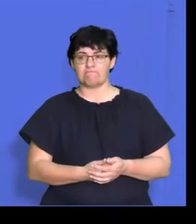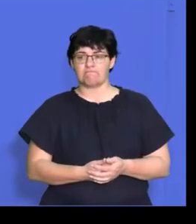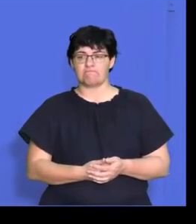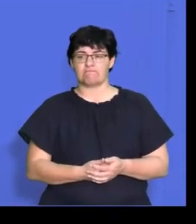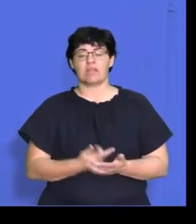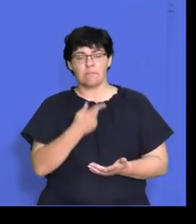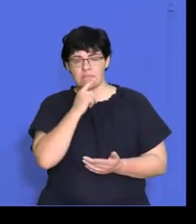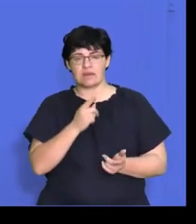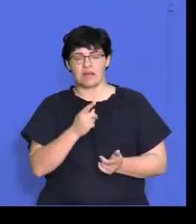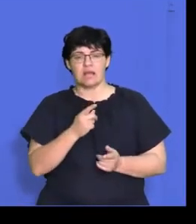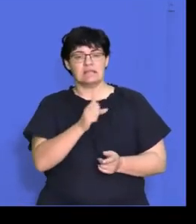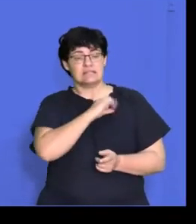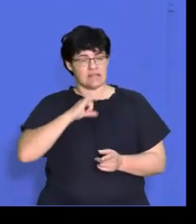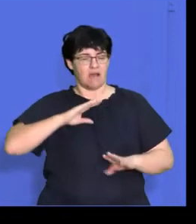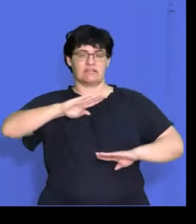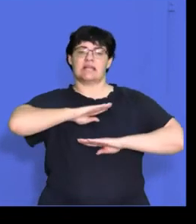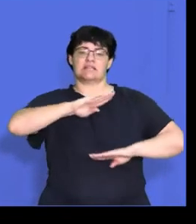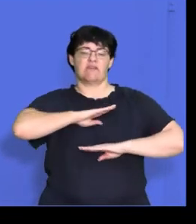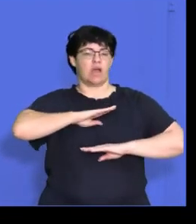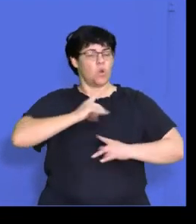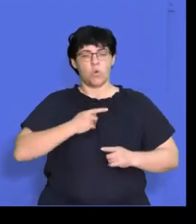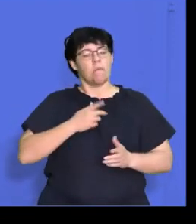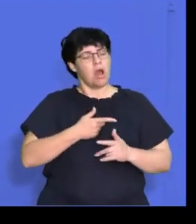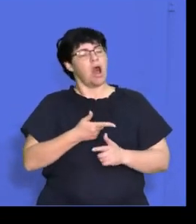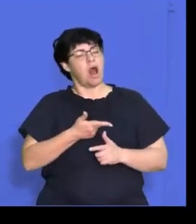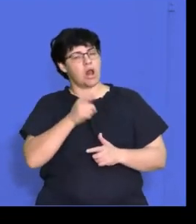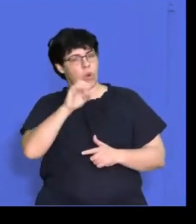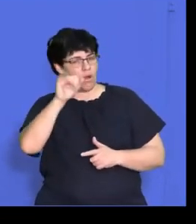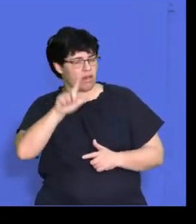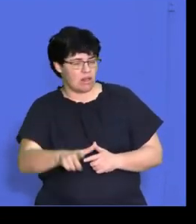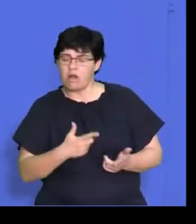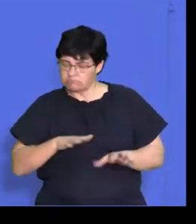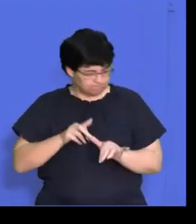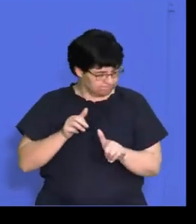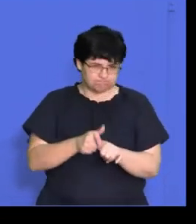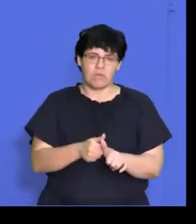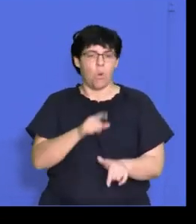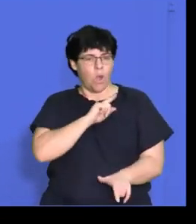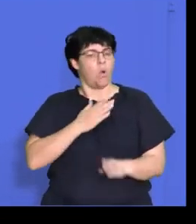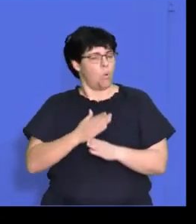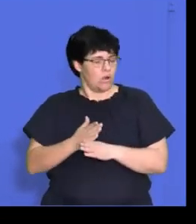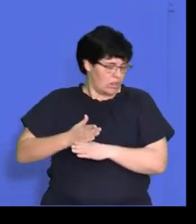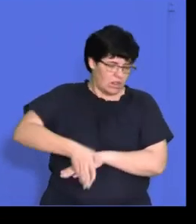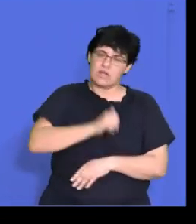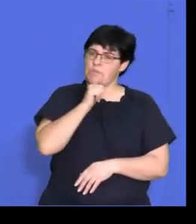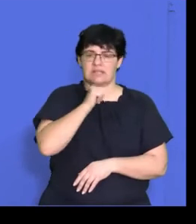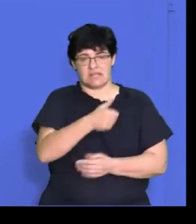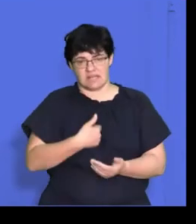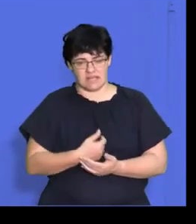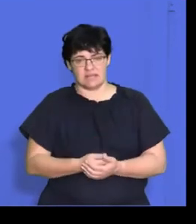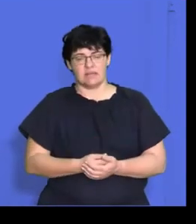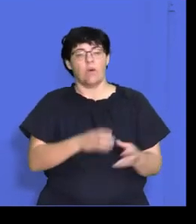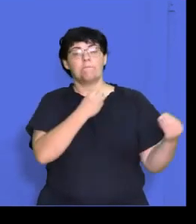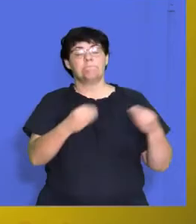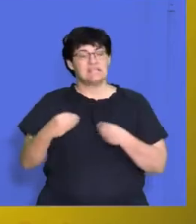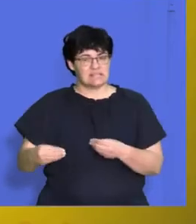It increases employee satisfaction or loyalty as they'll be willing to go the extra mile for the business. So the